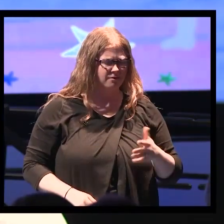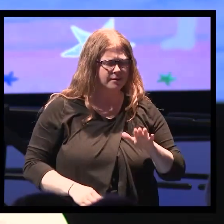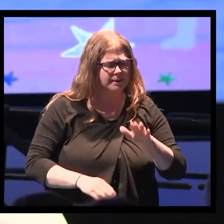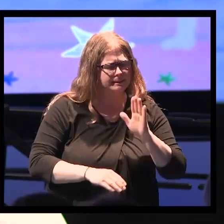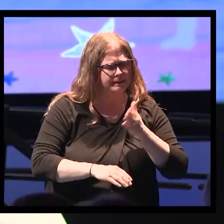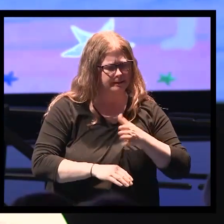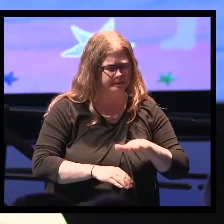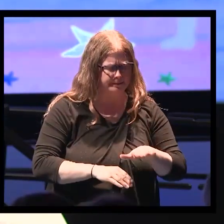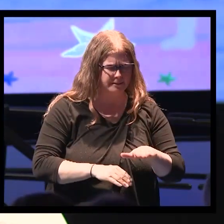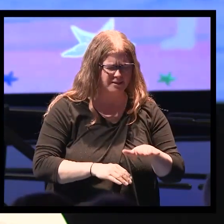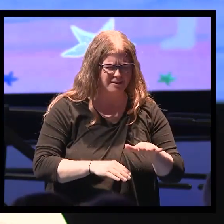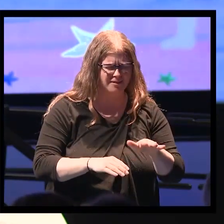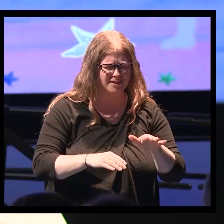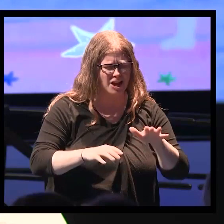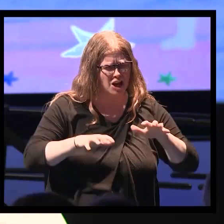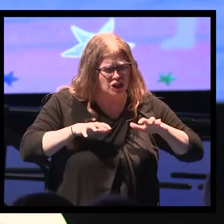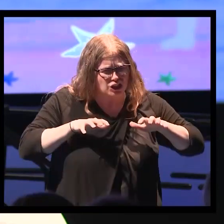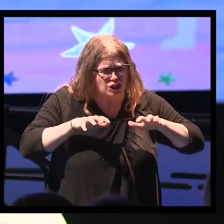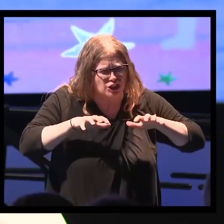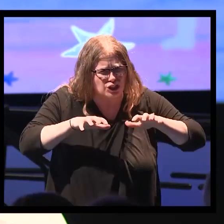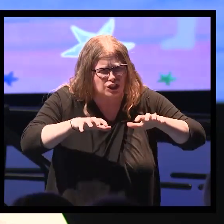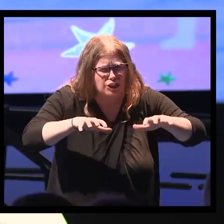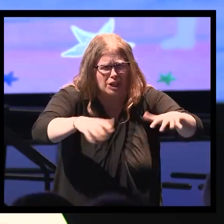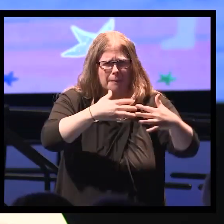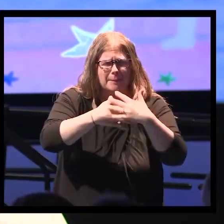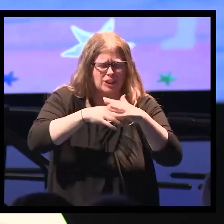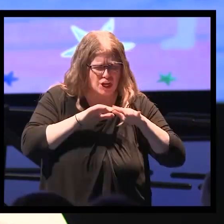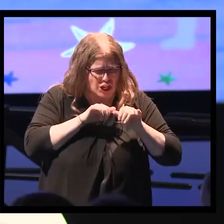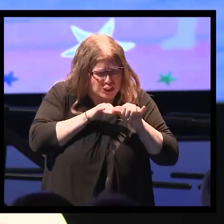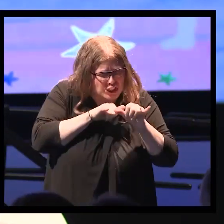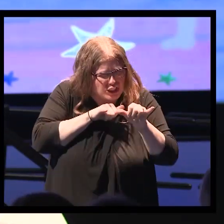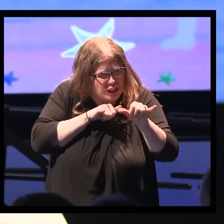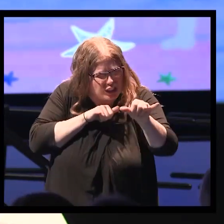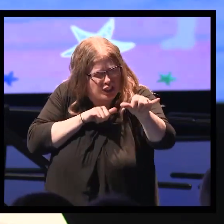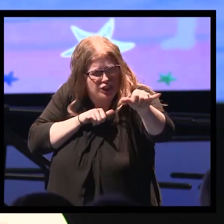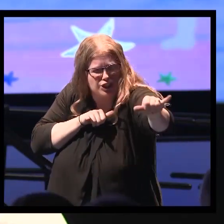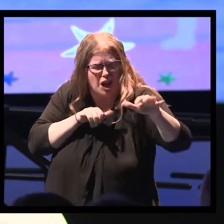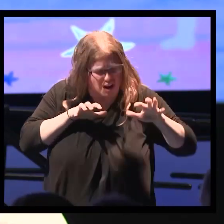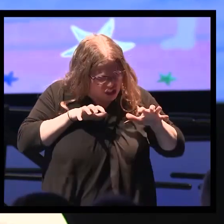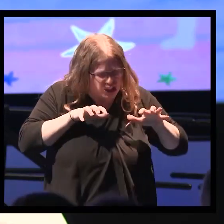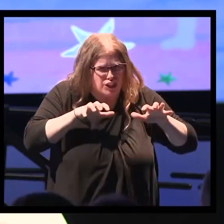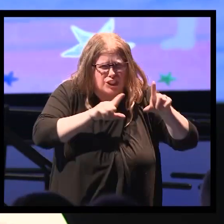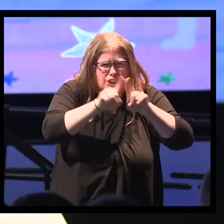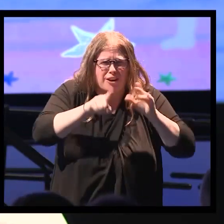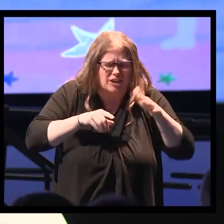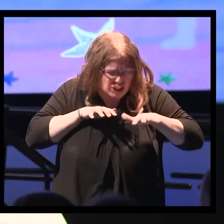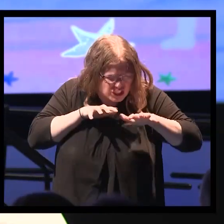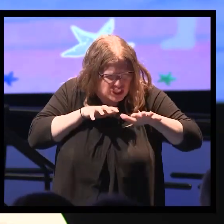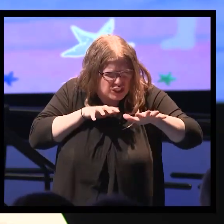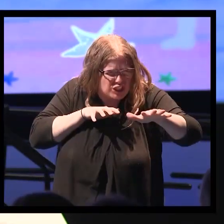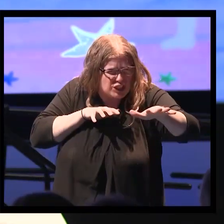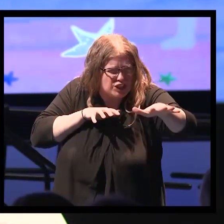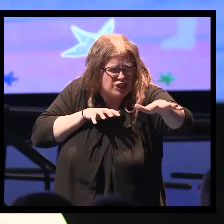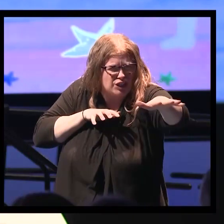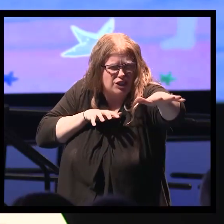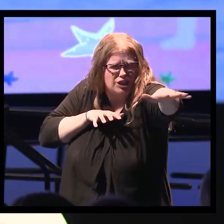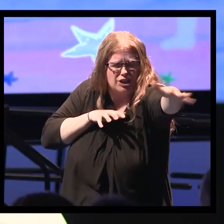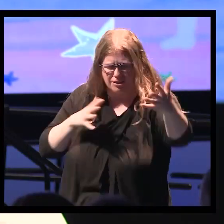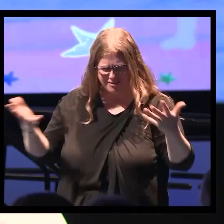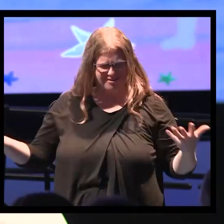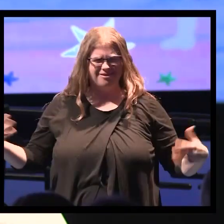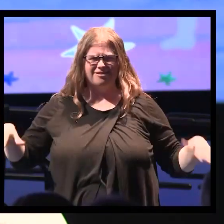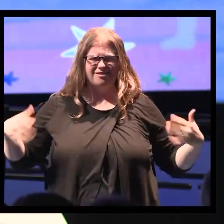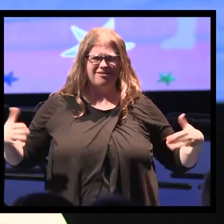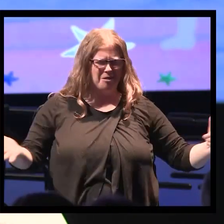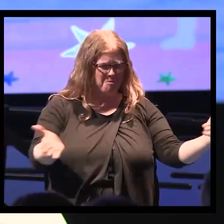there are thousands of starfish on this beach and there are thousands of beaches in this world just like this where starfish wash up every morning.